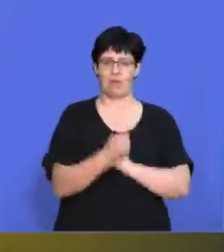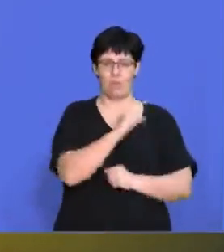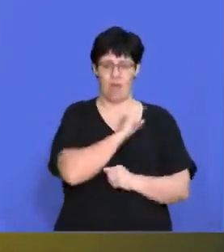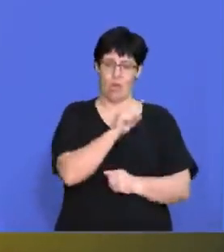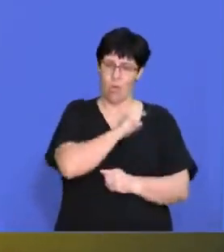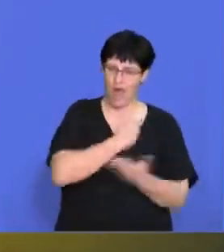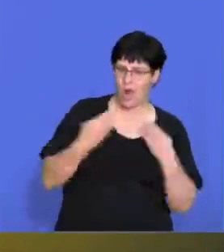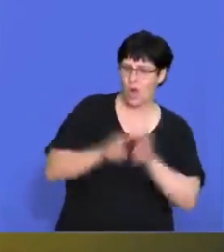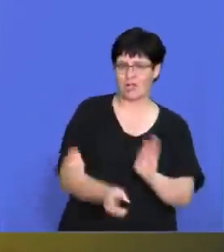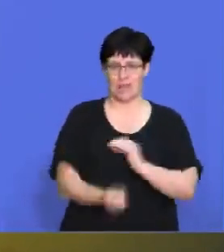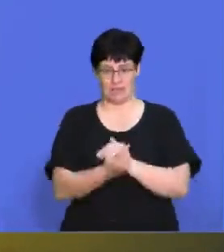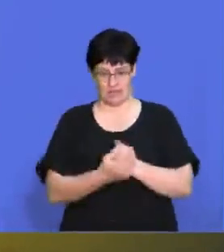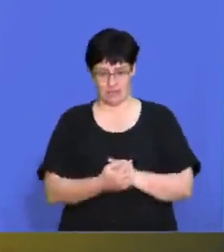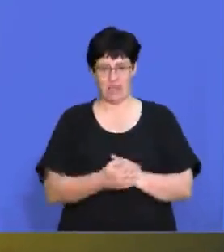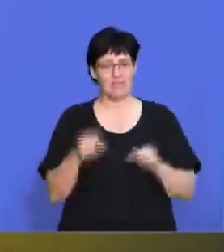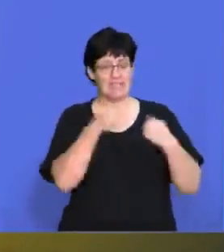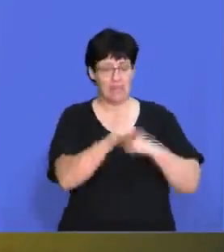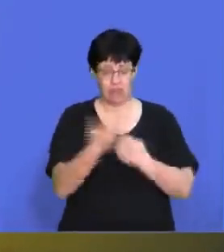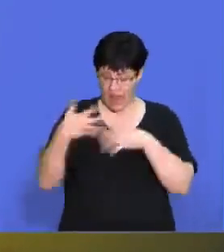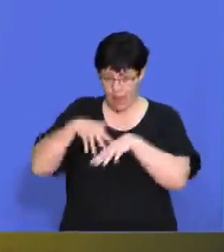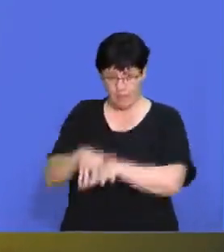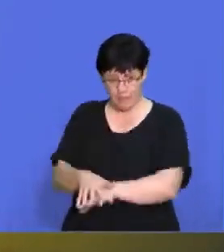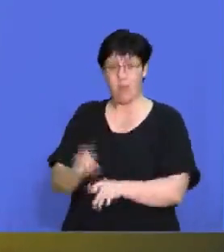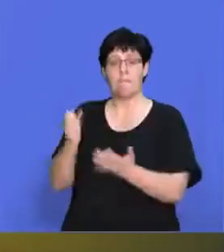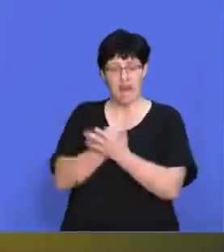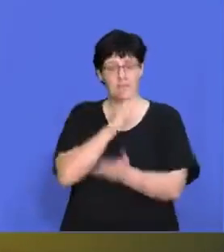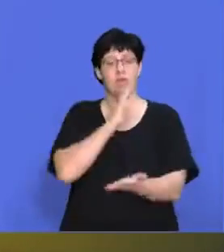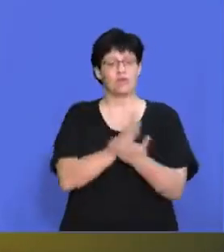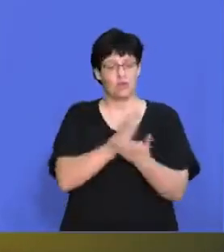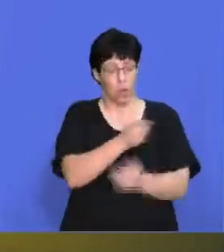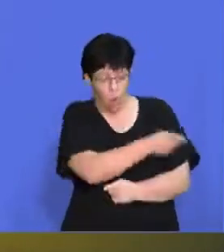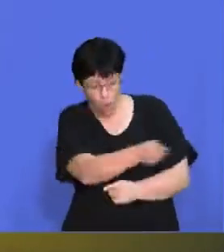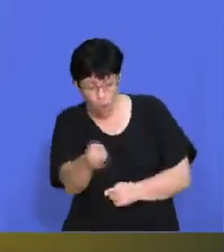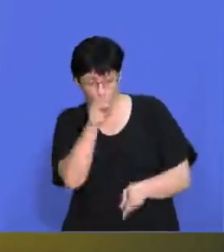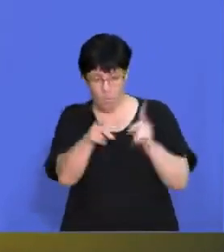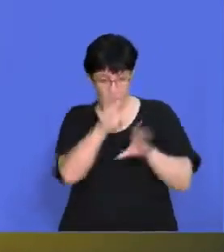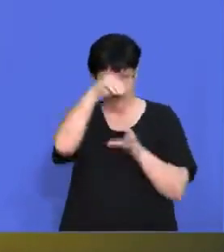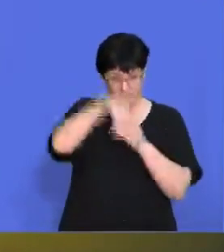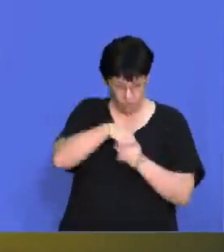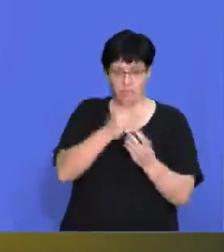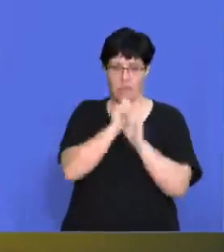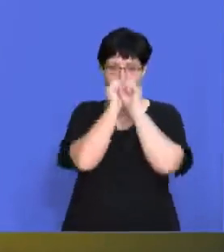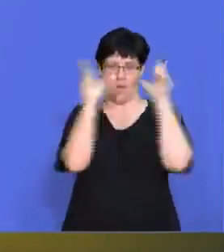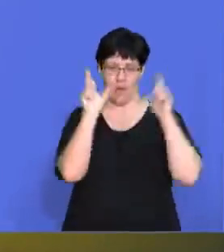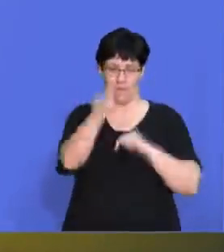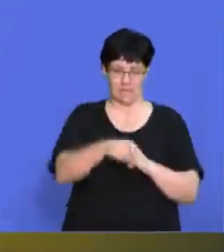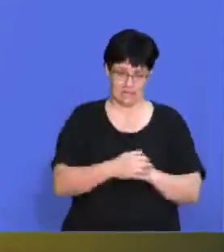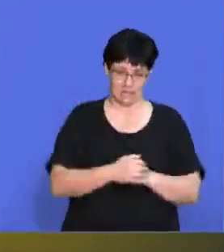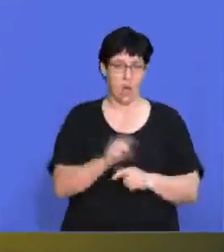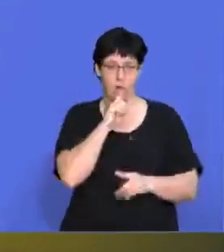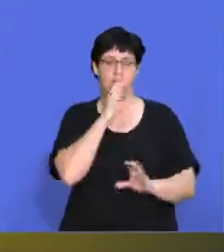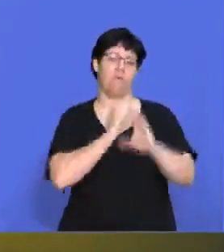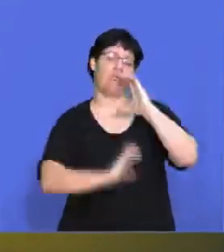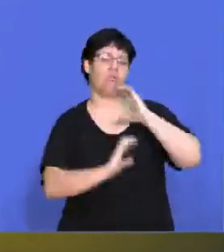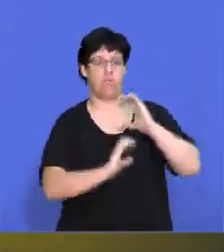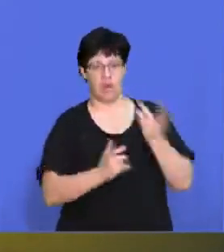comes to a strategy and we're going to implement it, we need to make sure that all stakeholders are aware. Otherwise, we're going to have miscommunication that